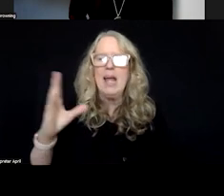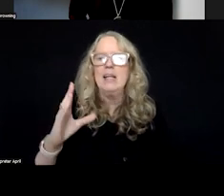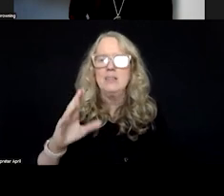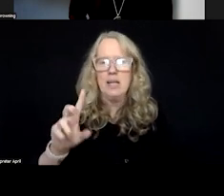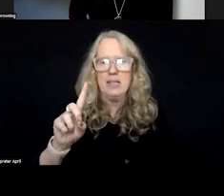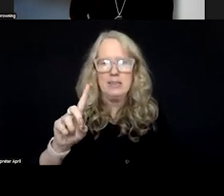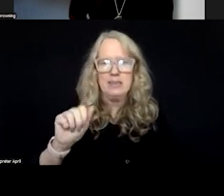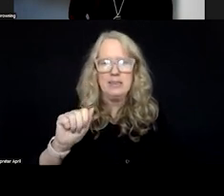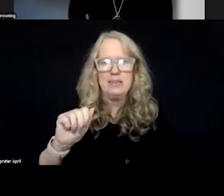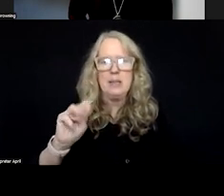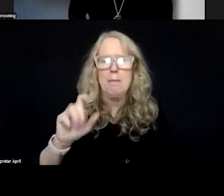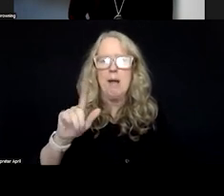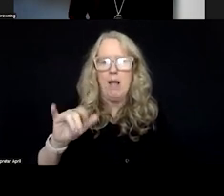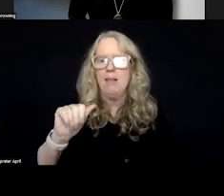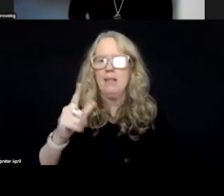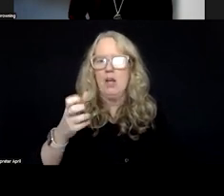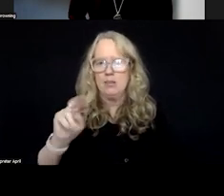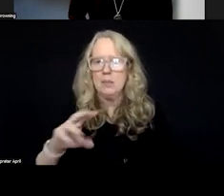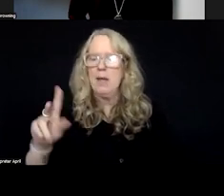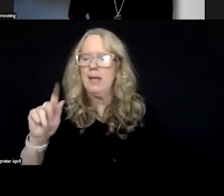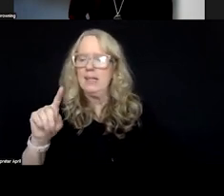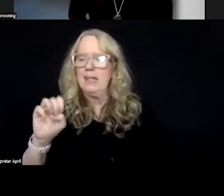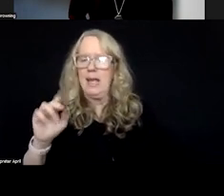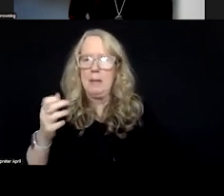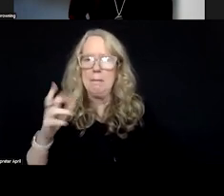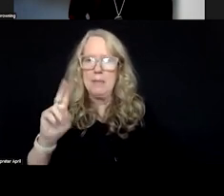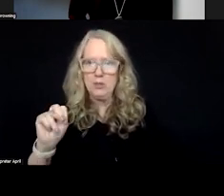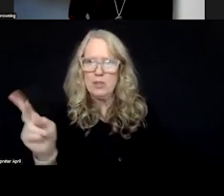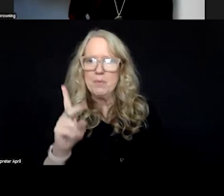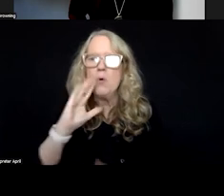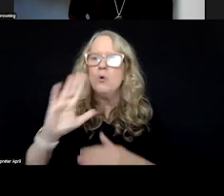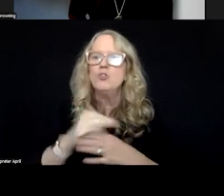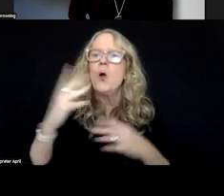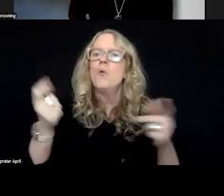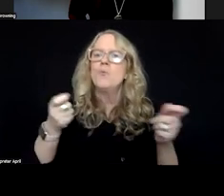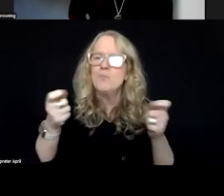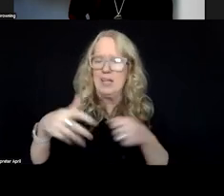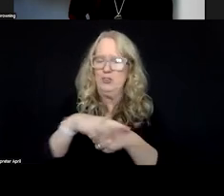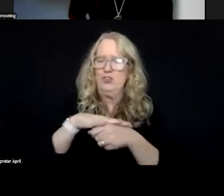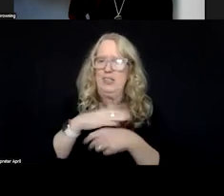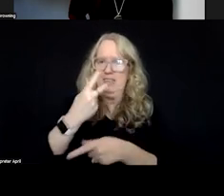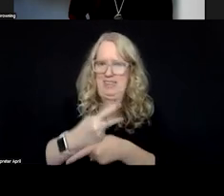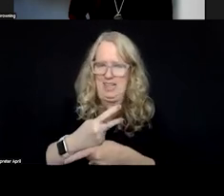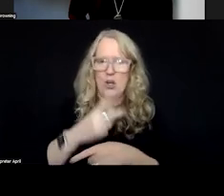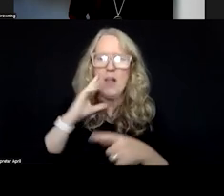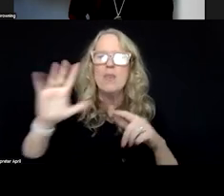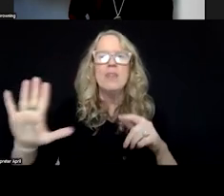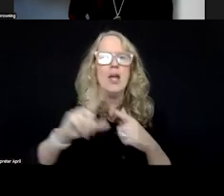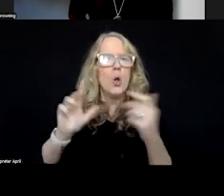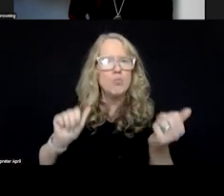Alston and Kate Peterson, who are going to share about one local managed care entity's approach